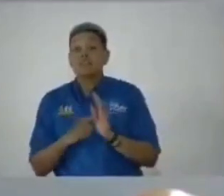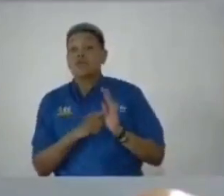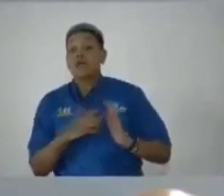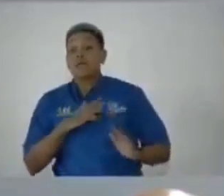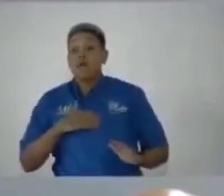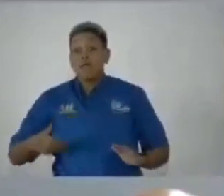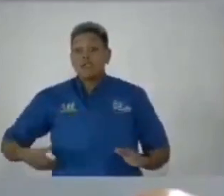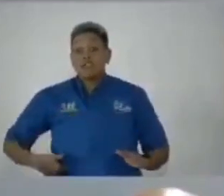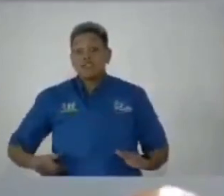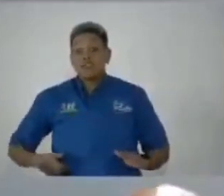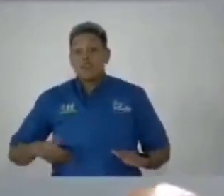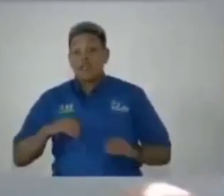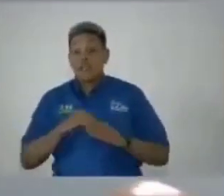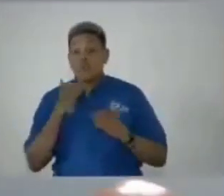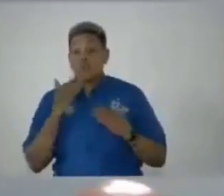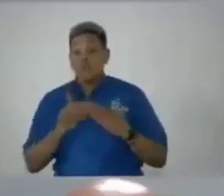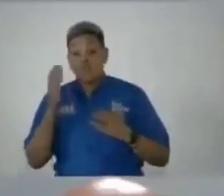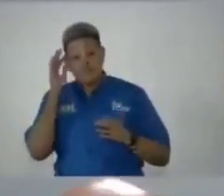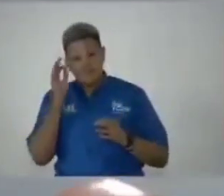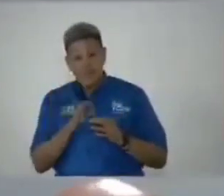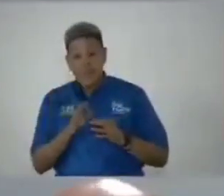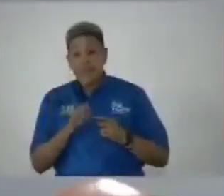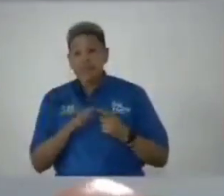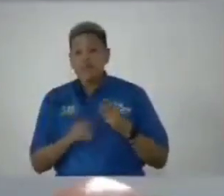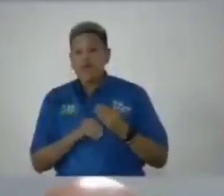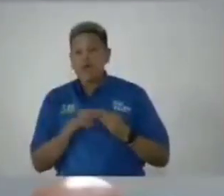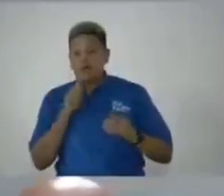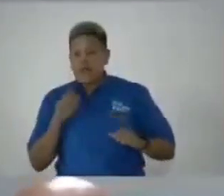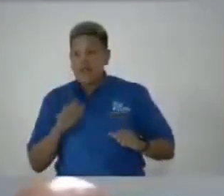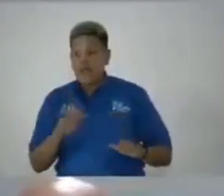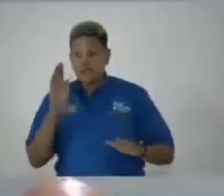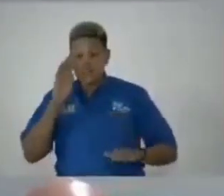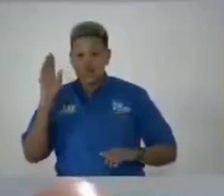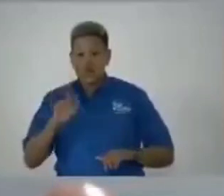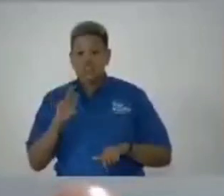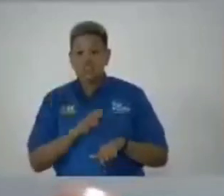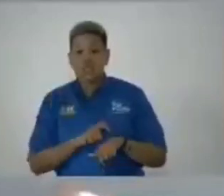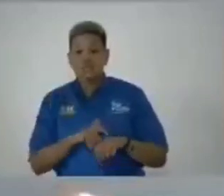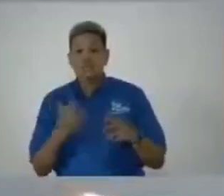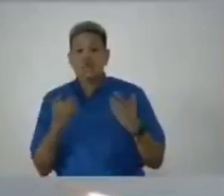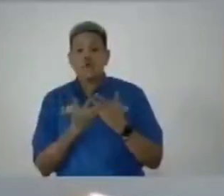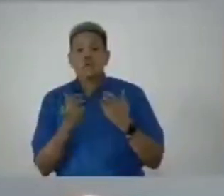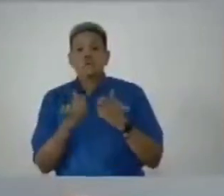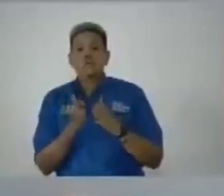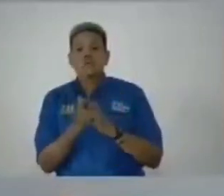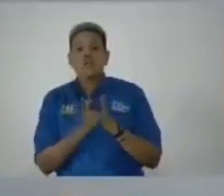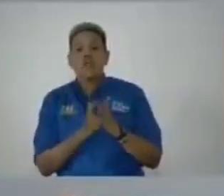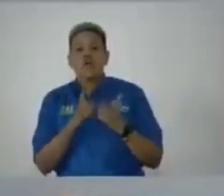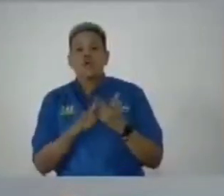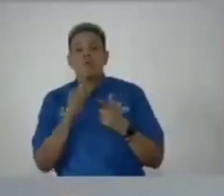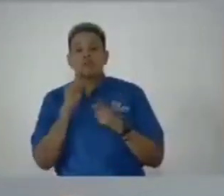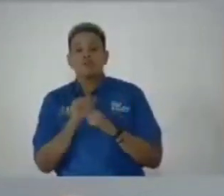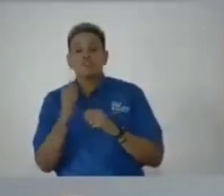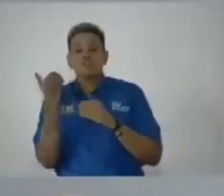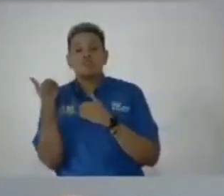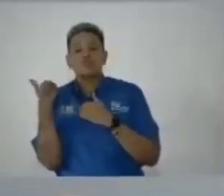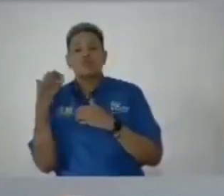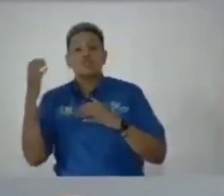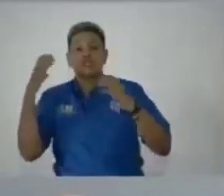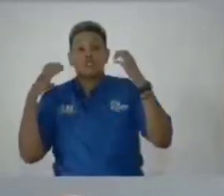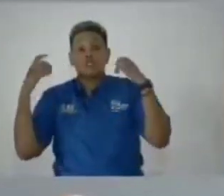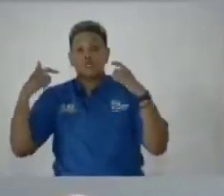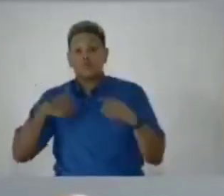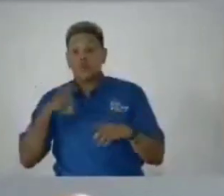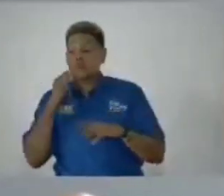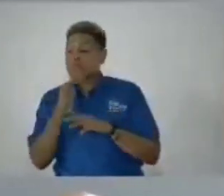discretion in good faith and i acted at all times in accordance with the law the duties cast on the as